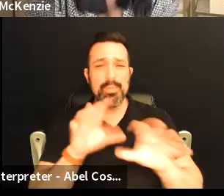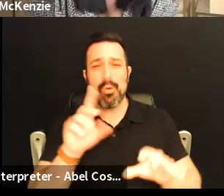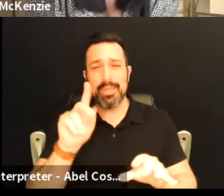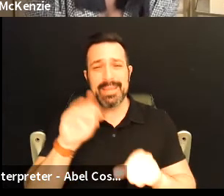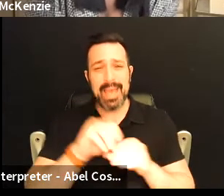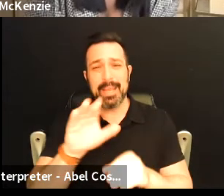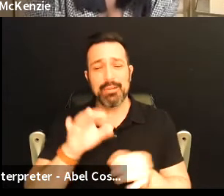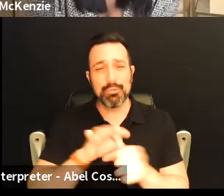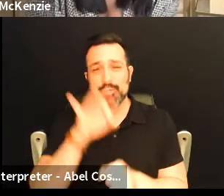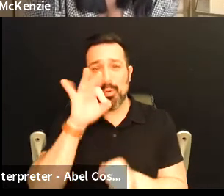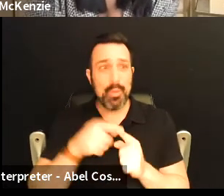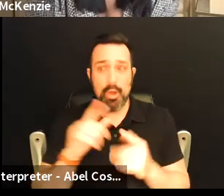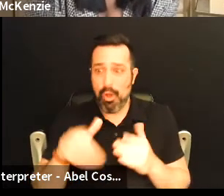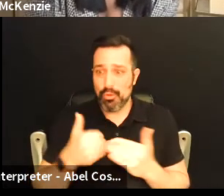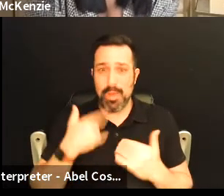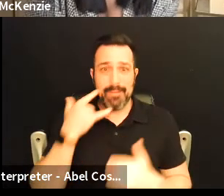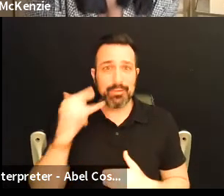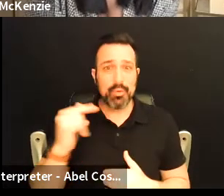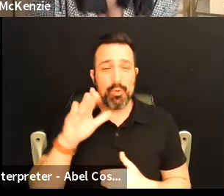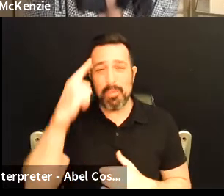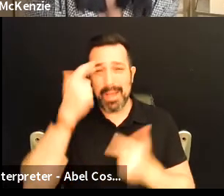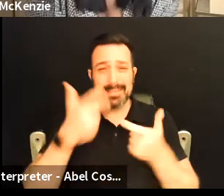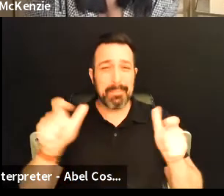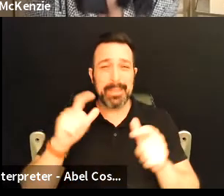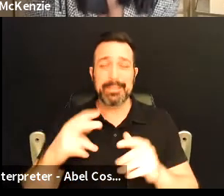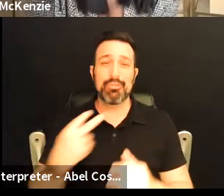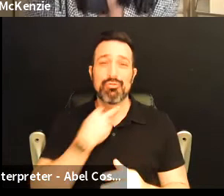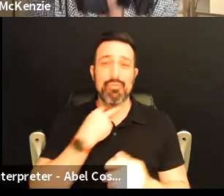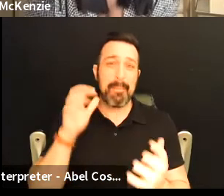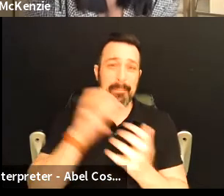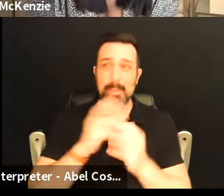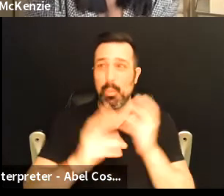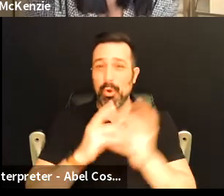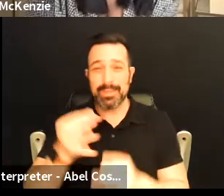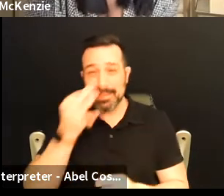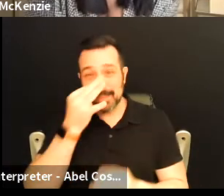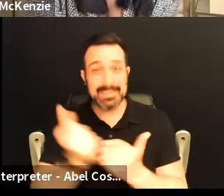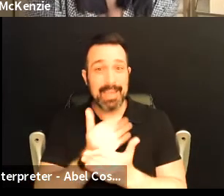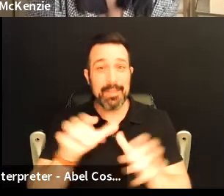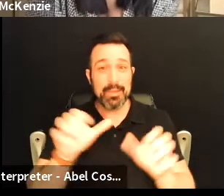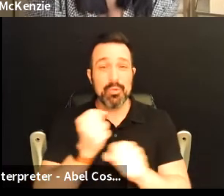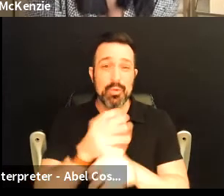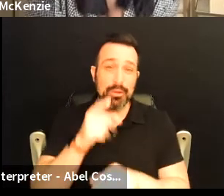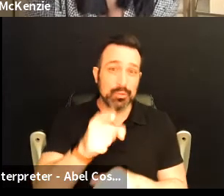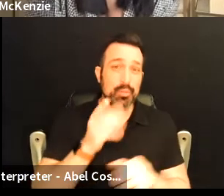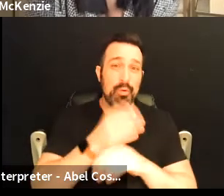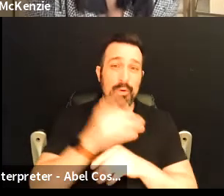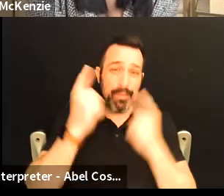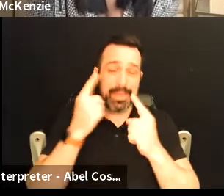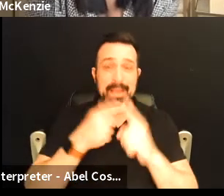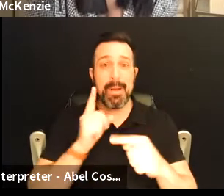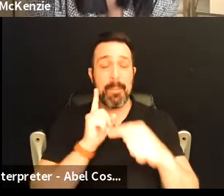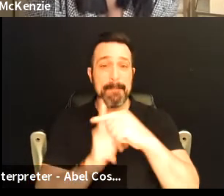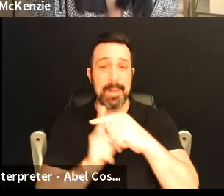soul when all you got is gold your mind's the biggest trap in the world and it stinks because everything you do causes you to overthink thoughts of